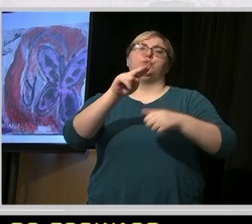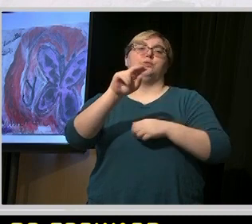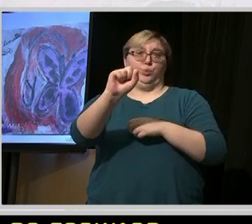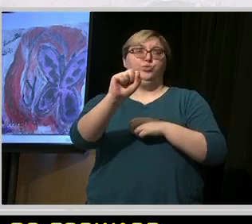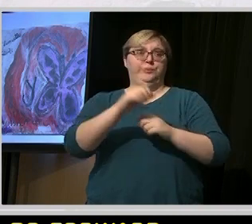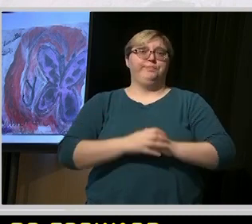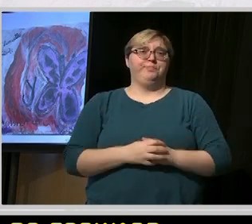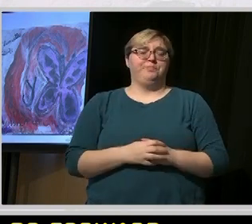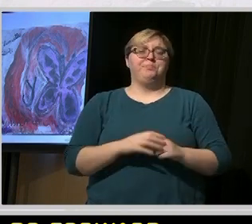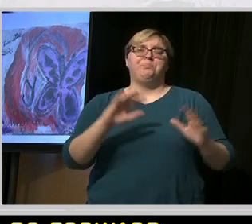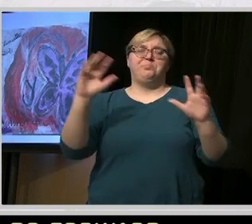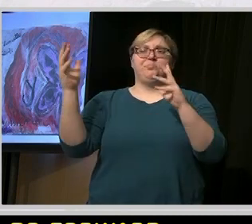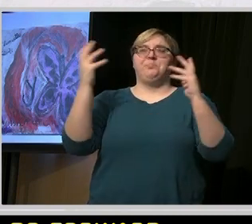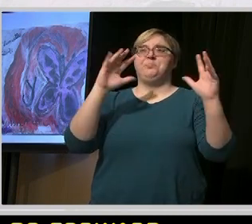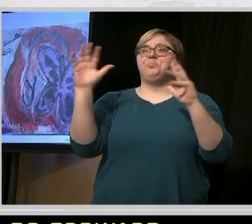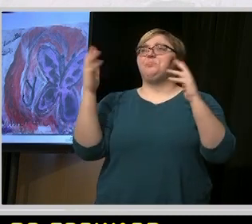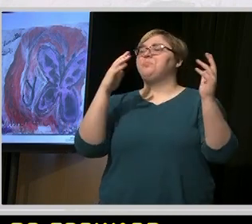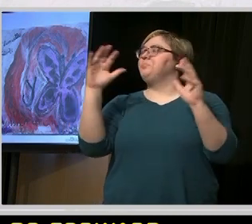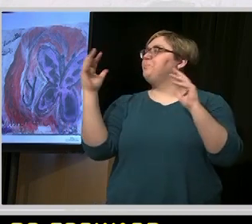Thank you